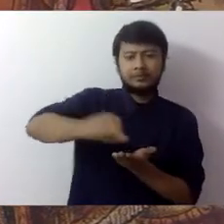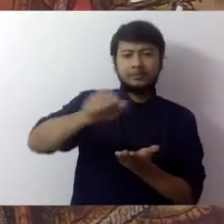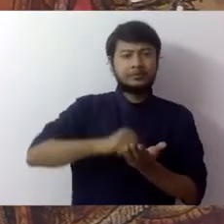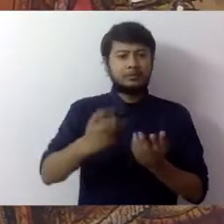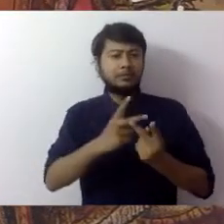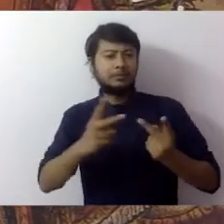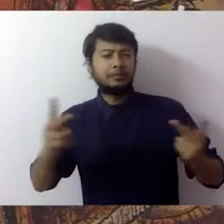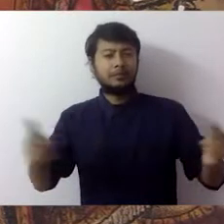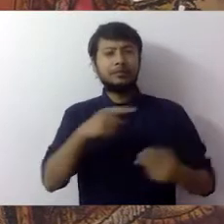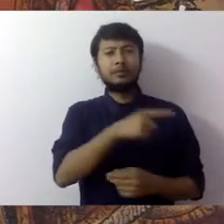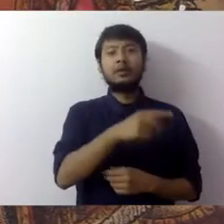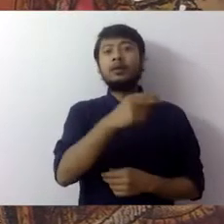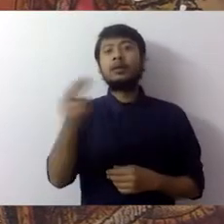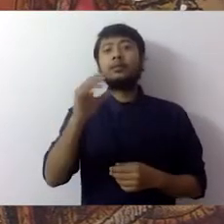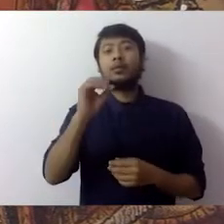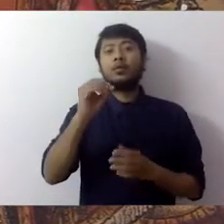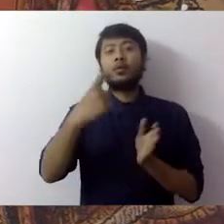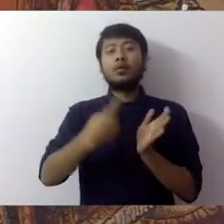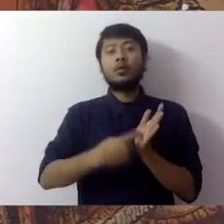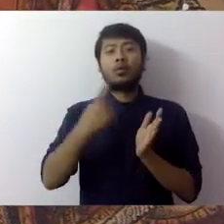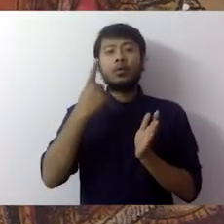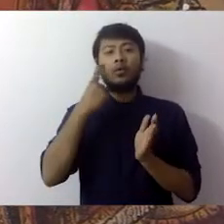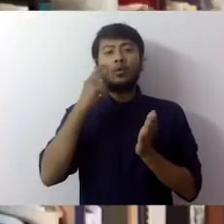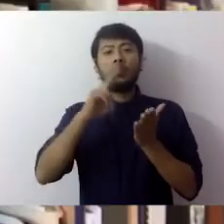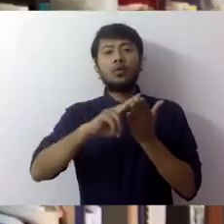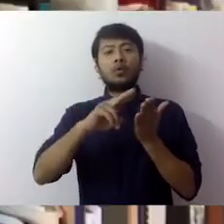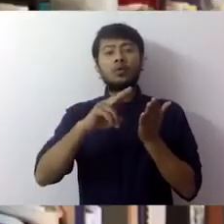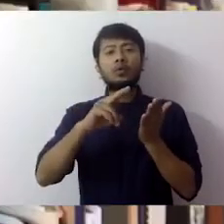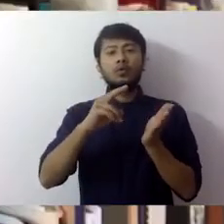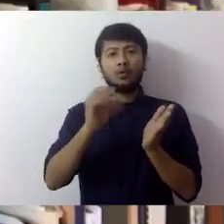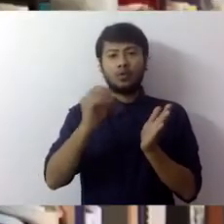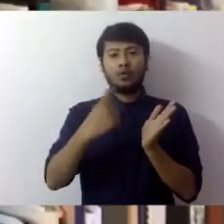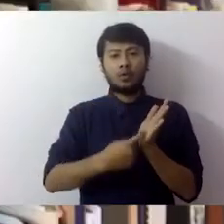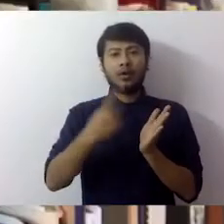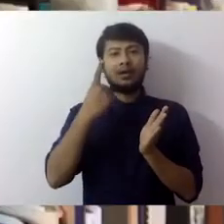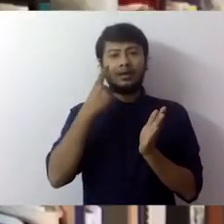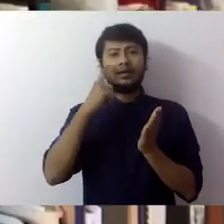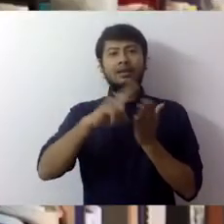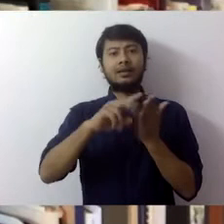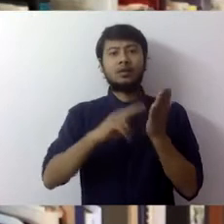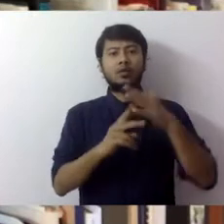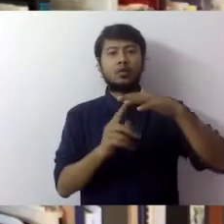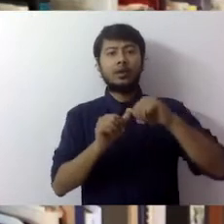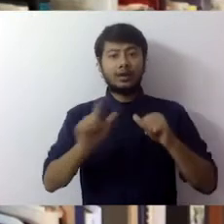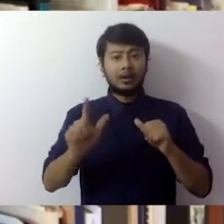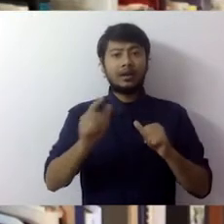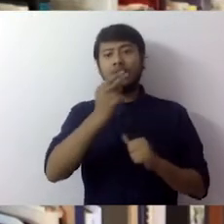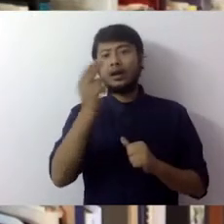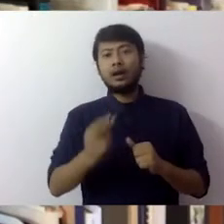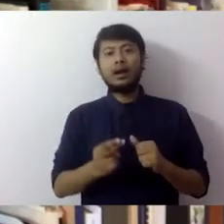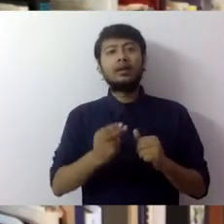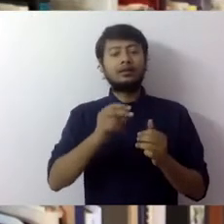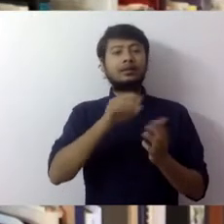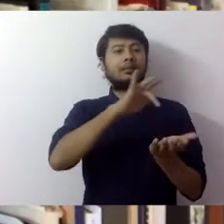knowledge no other print by this studio has been recorded. From its style we can connect it to a group of early